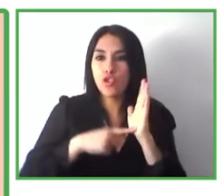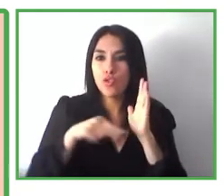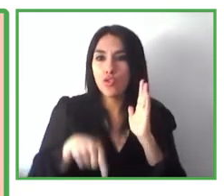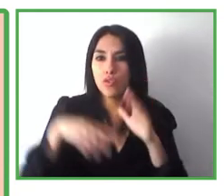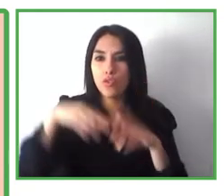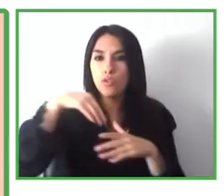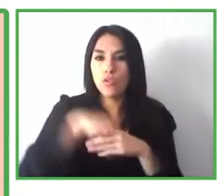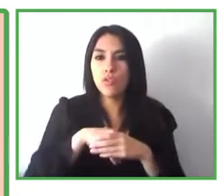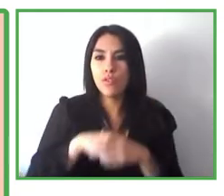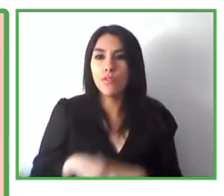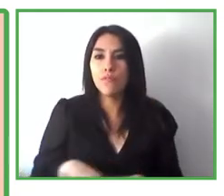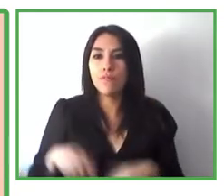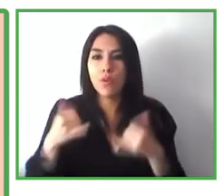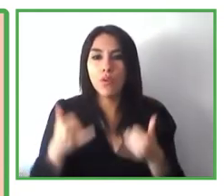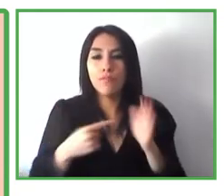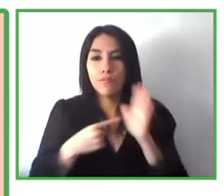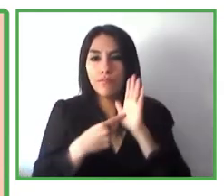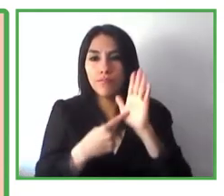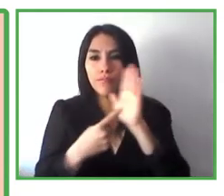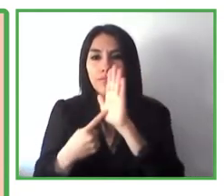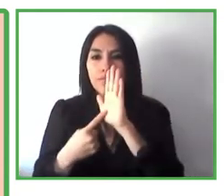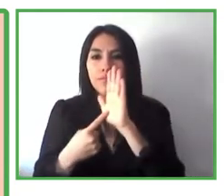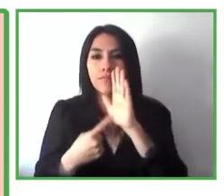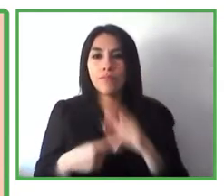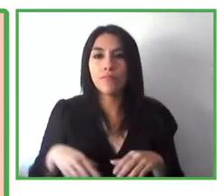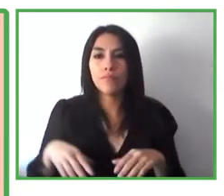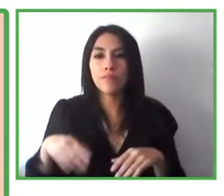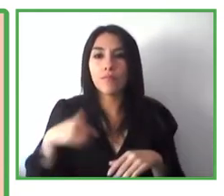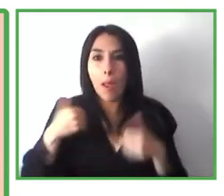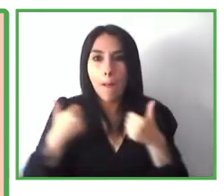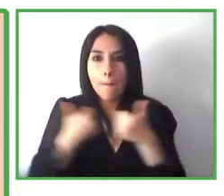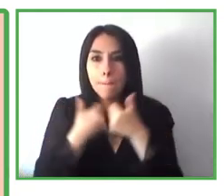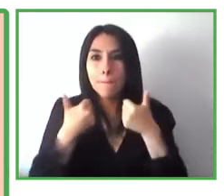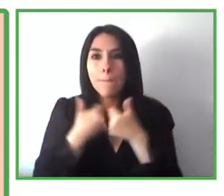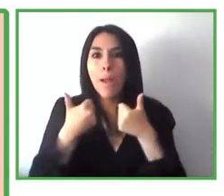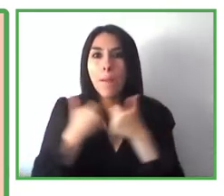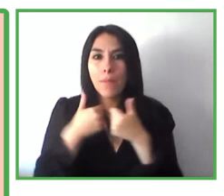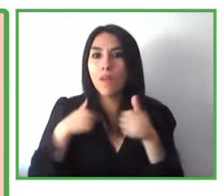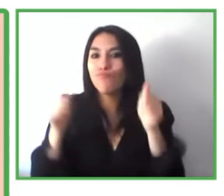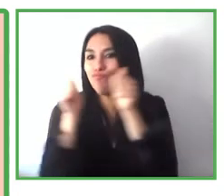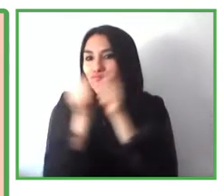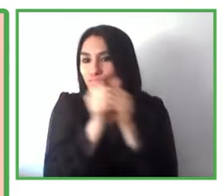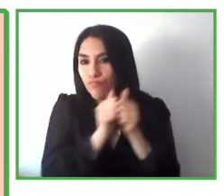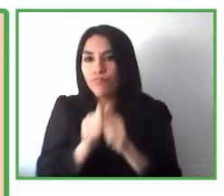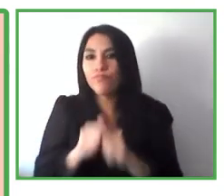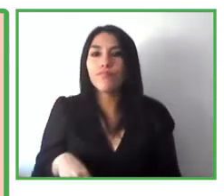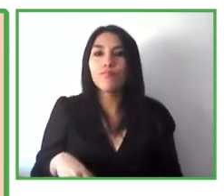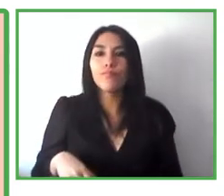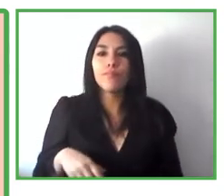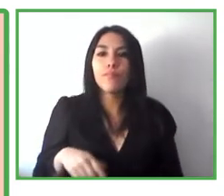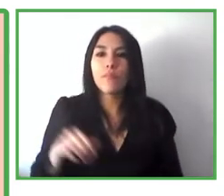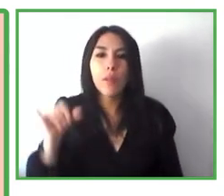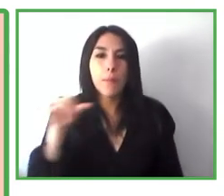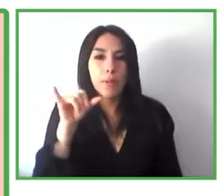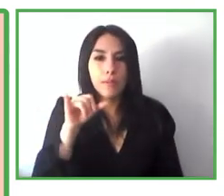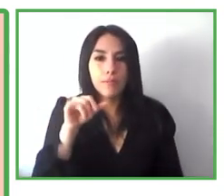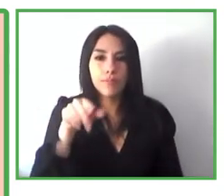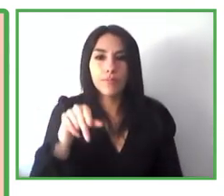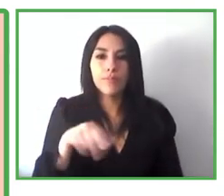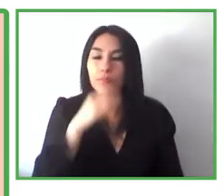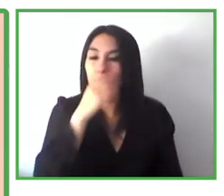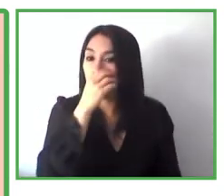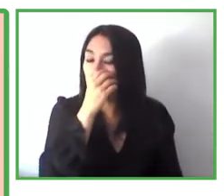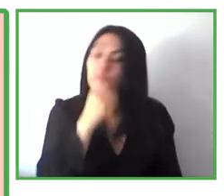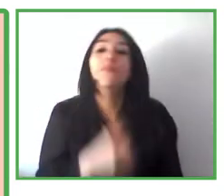explore the environment, just like the technologies that were mentioned by Raul earlier with Navi Lens technology. And